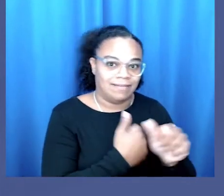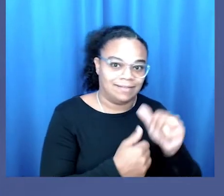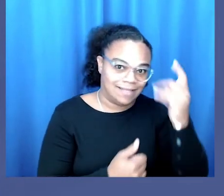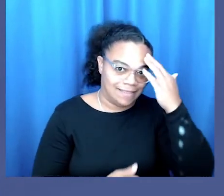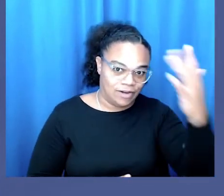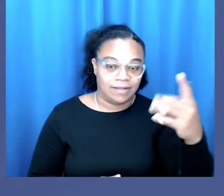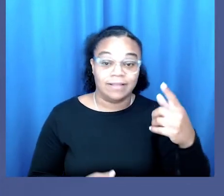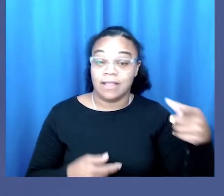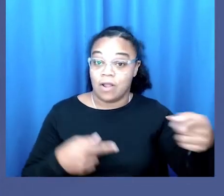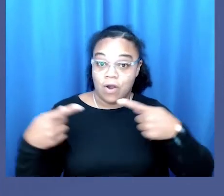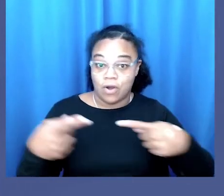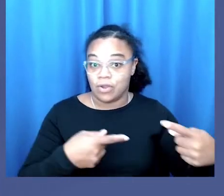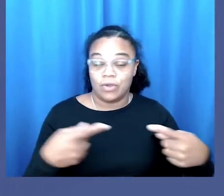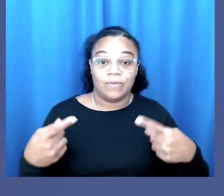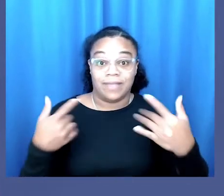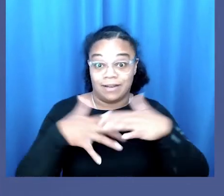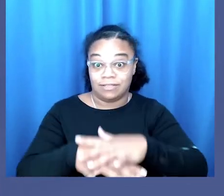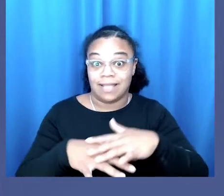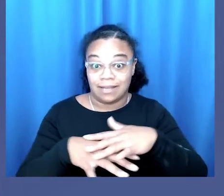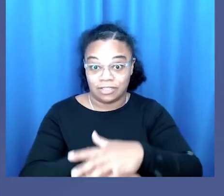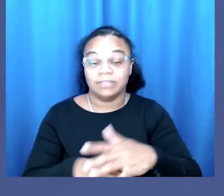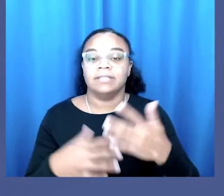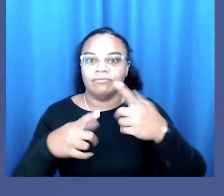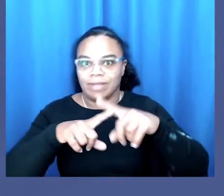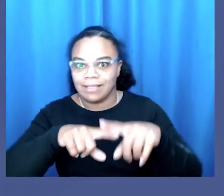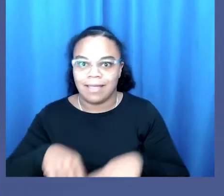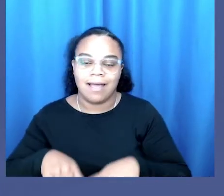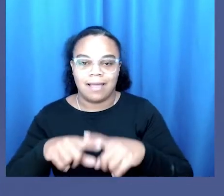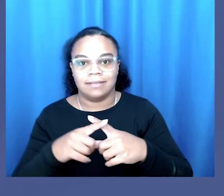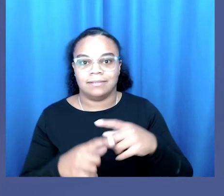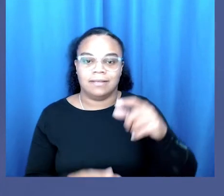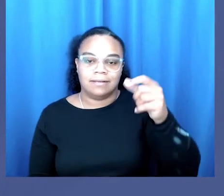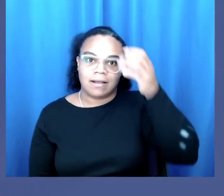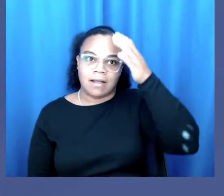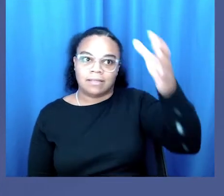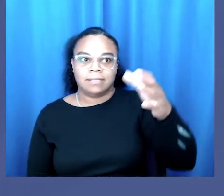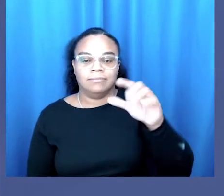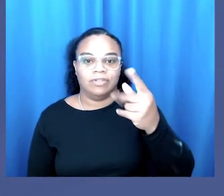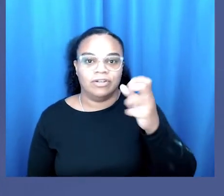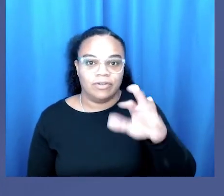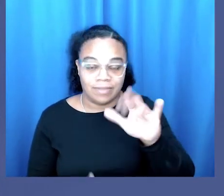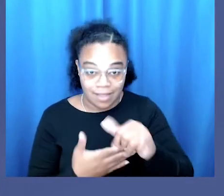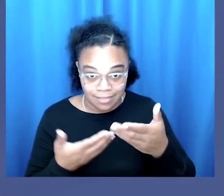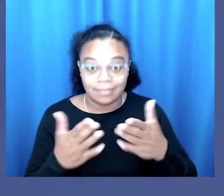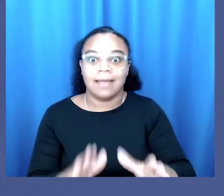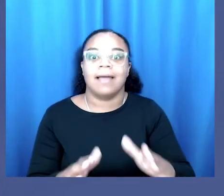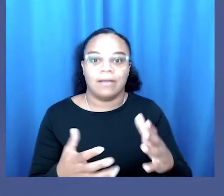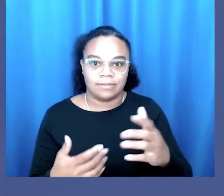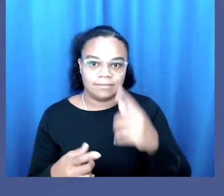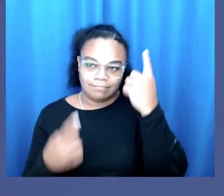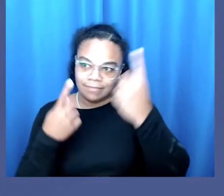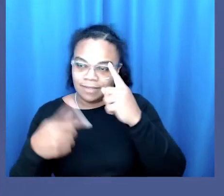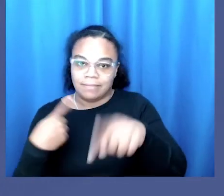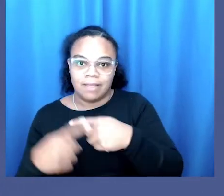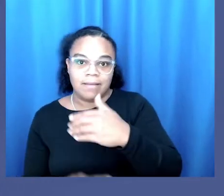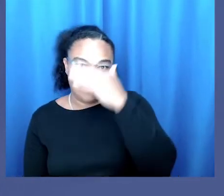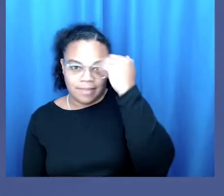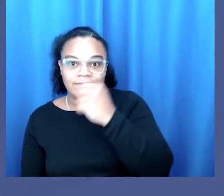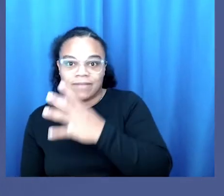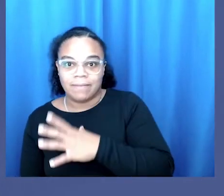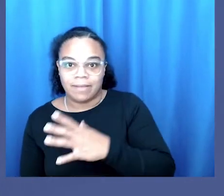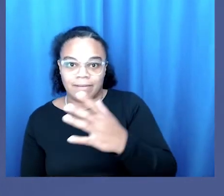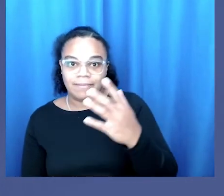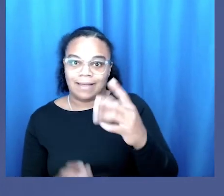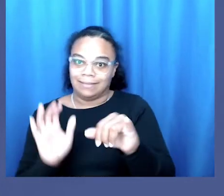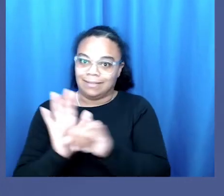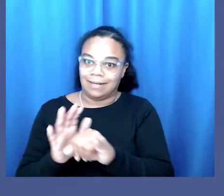Curry argues that intersectionality relies on a conceptualization of gender gender that allows the reconstitution of black female identity